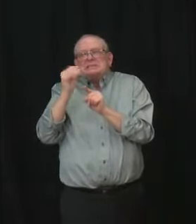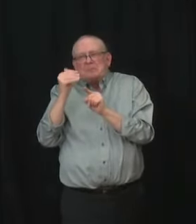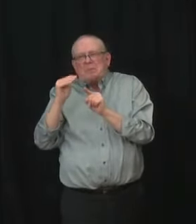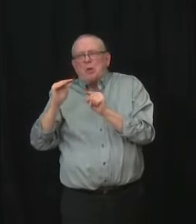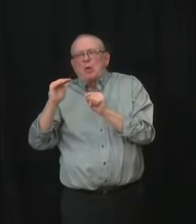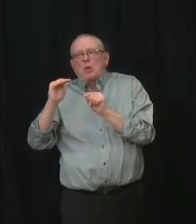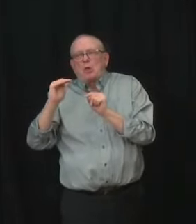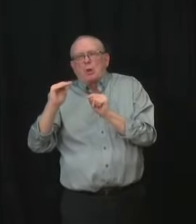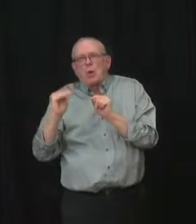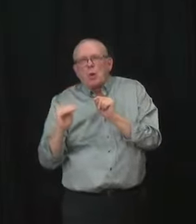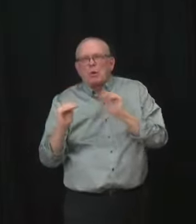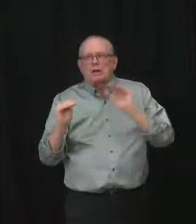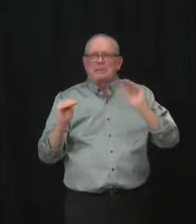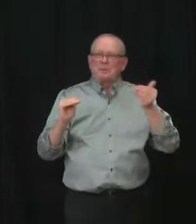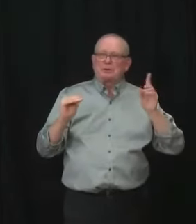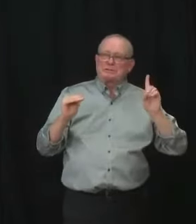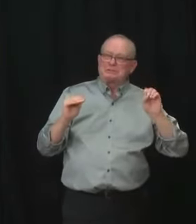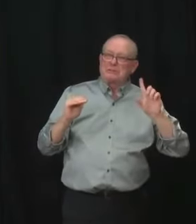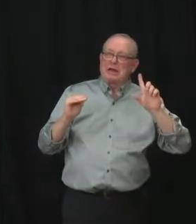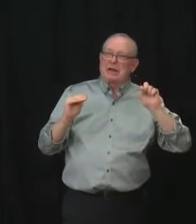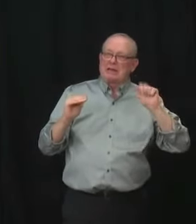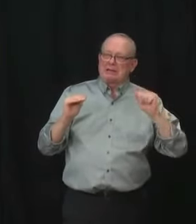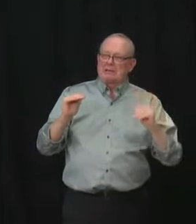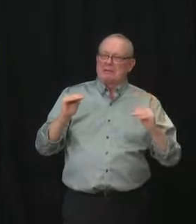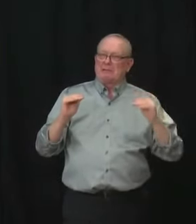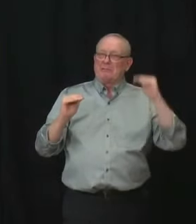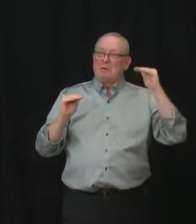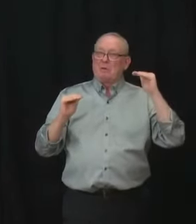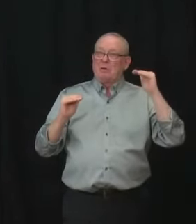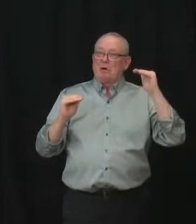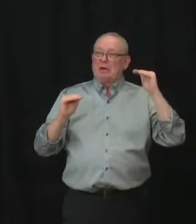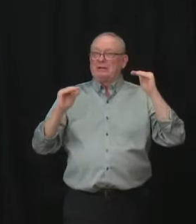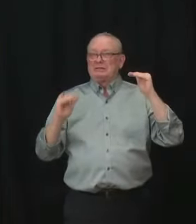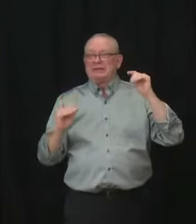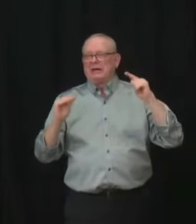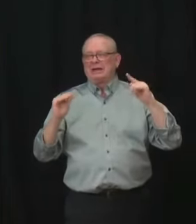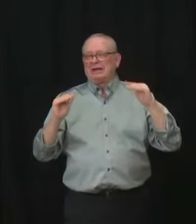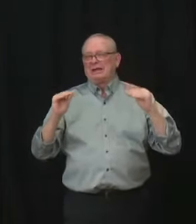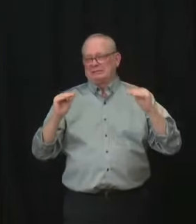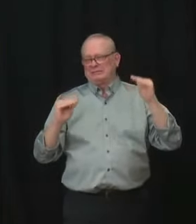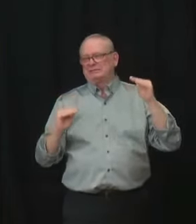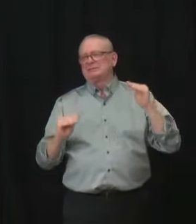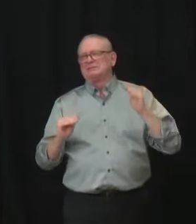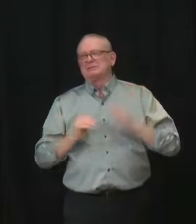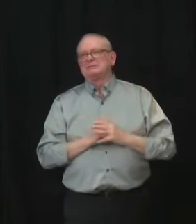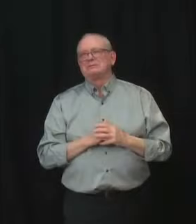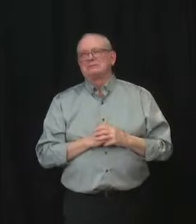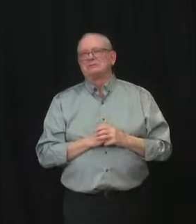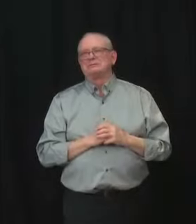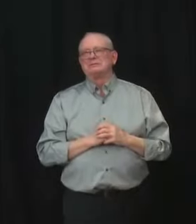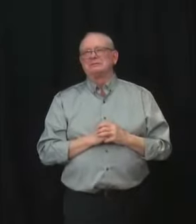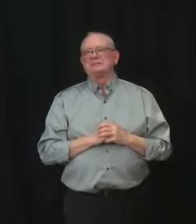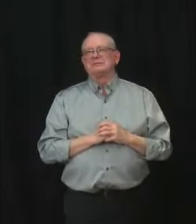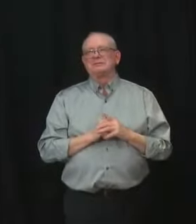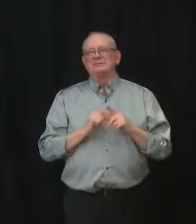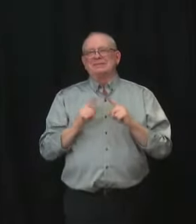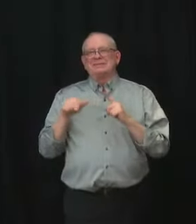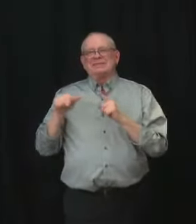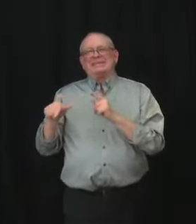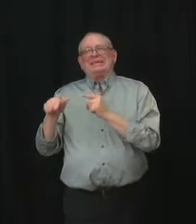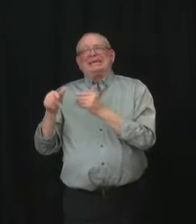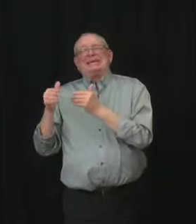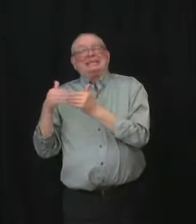transmission of any variant is extremely high, we can see increased numbers of kids needing hospital care.